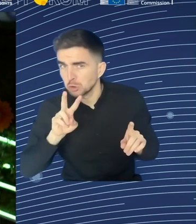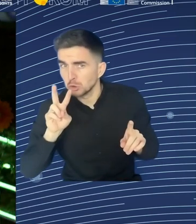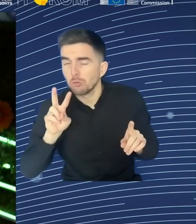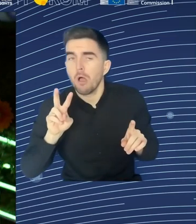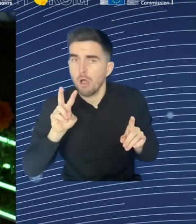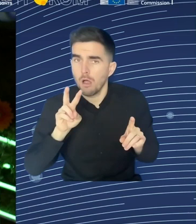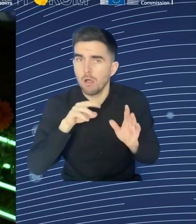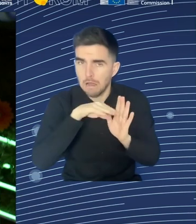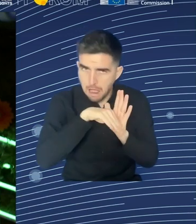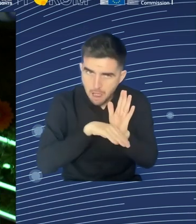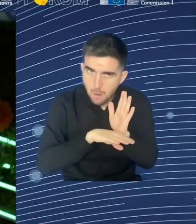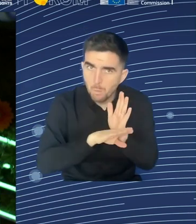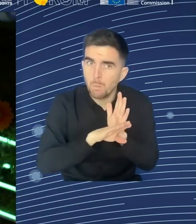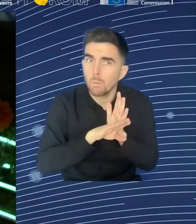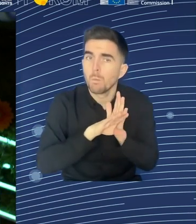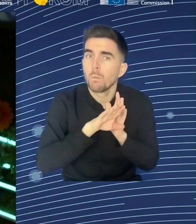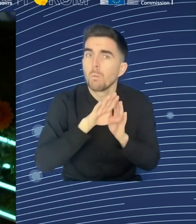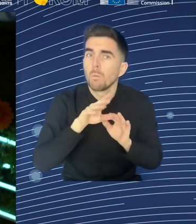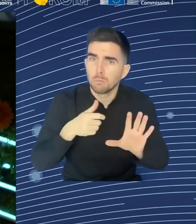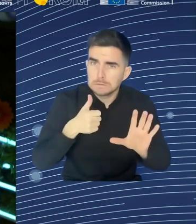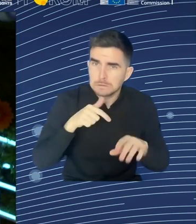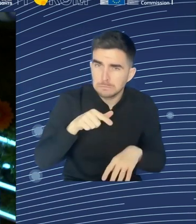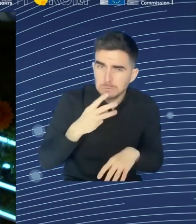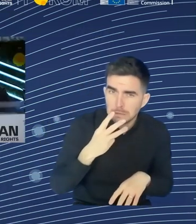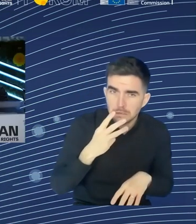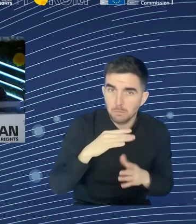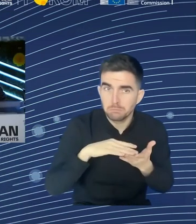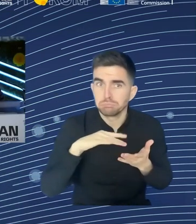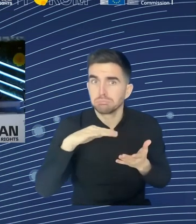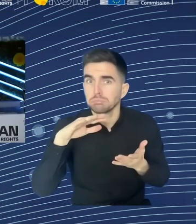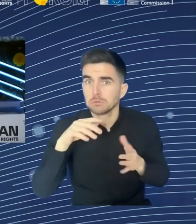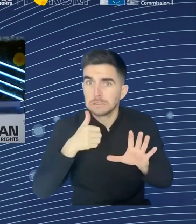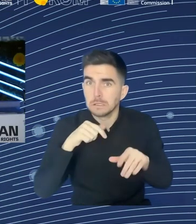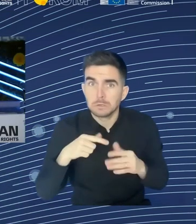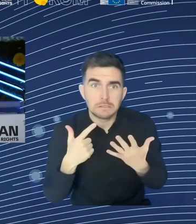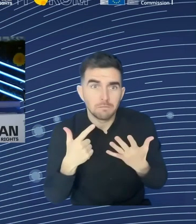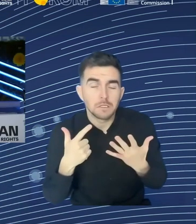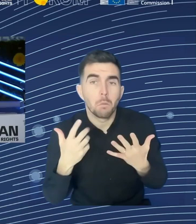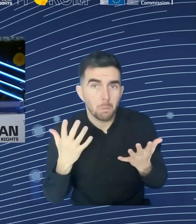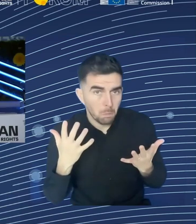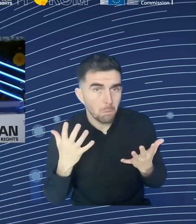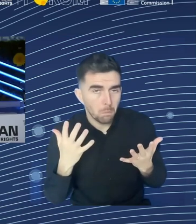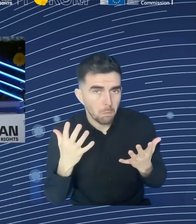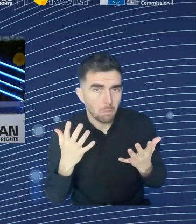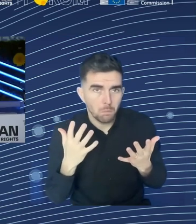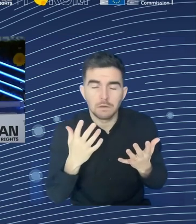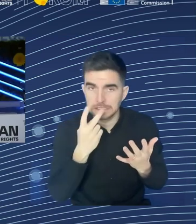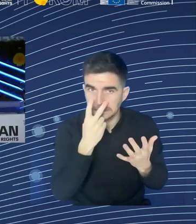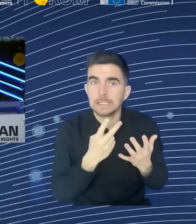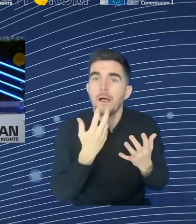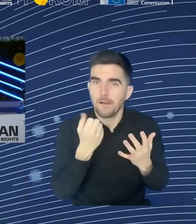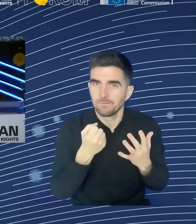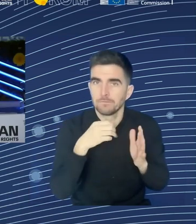curve that shows how job vacancy is getting higher and higher on the left upper hand, while the unemployment rates are going down,